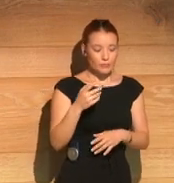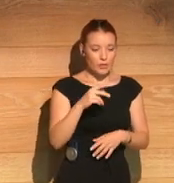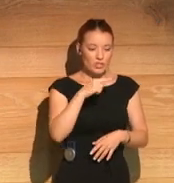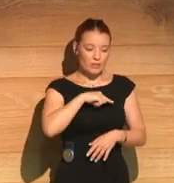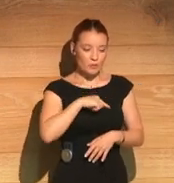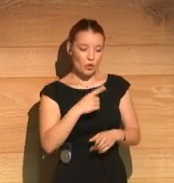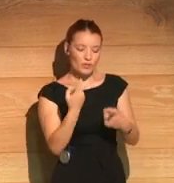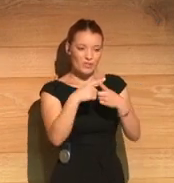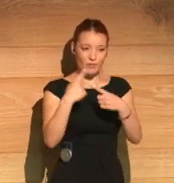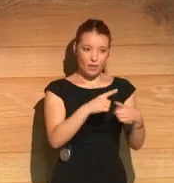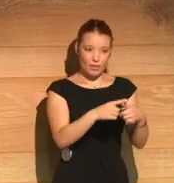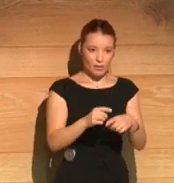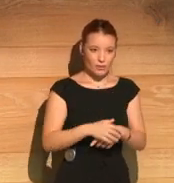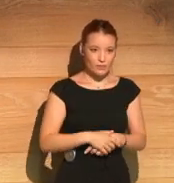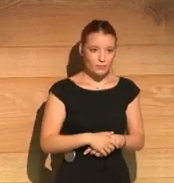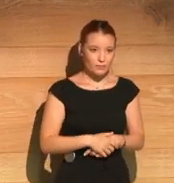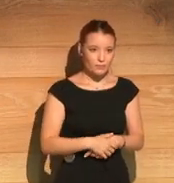whole range of emotions.